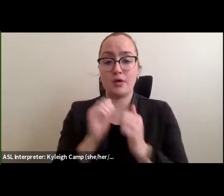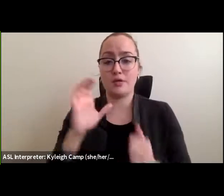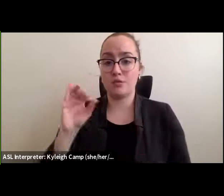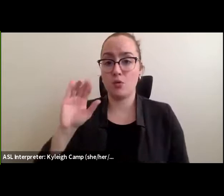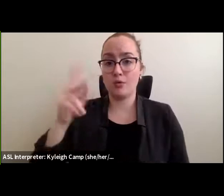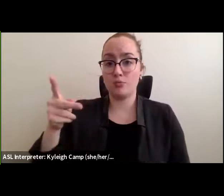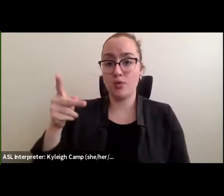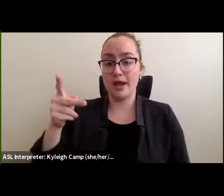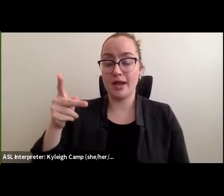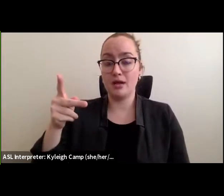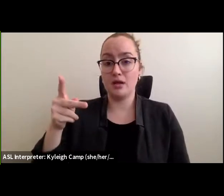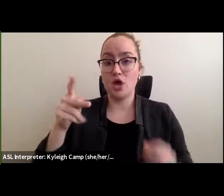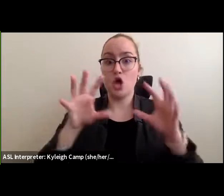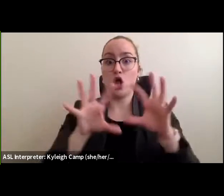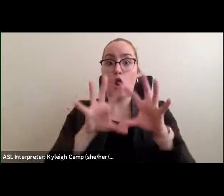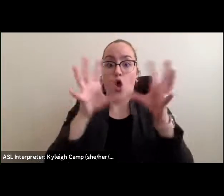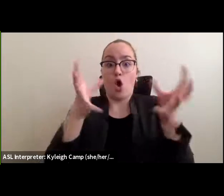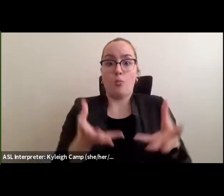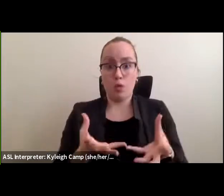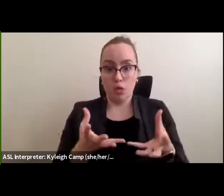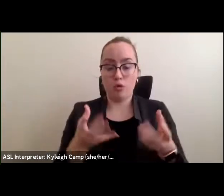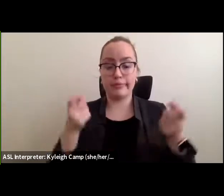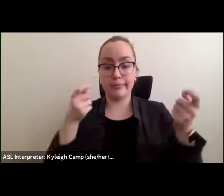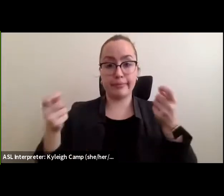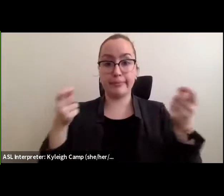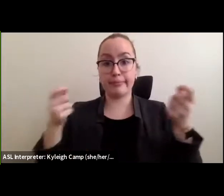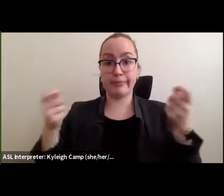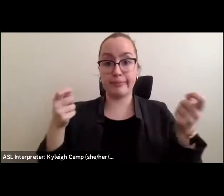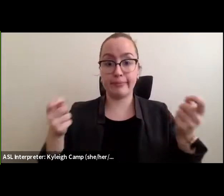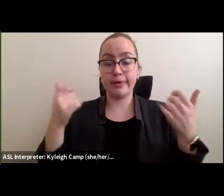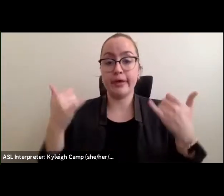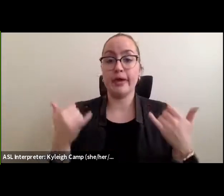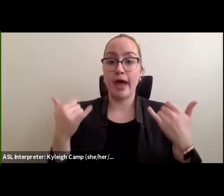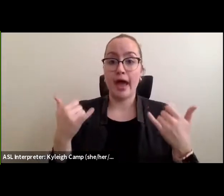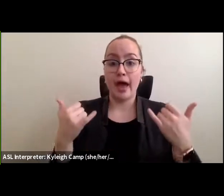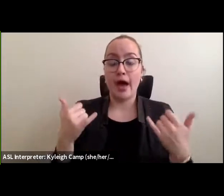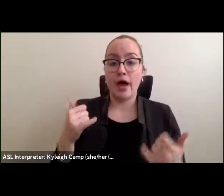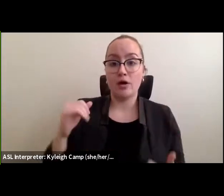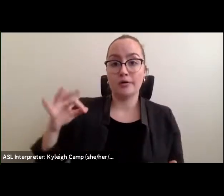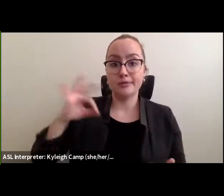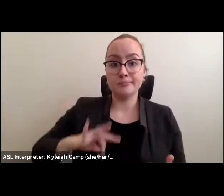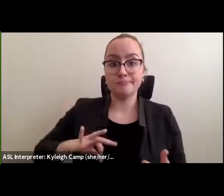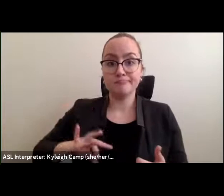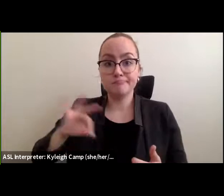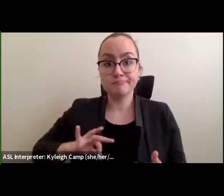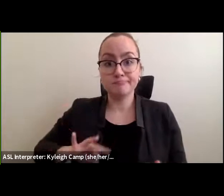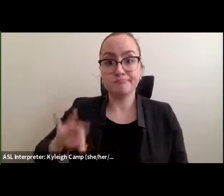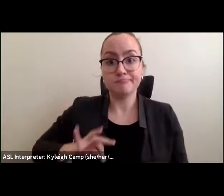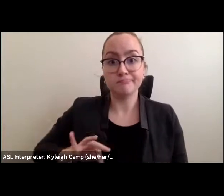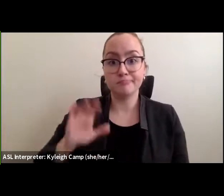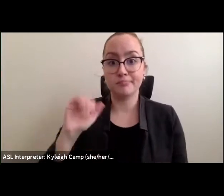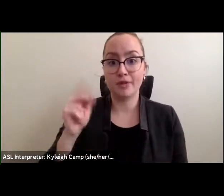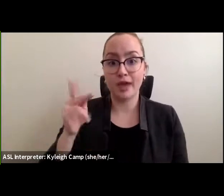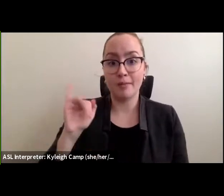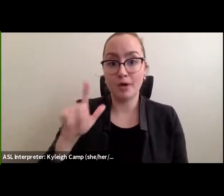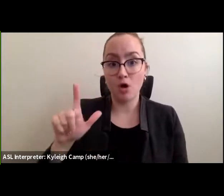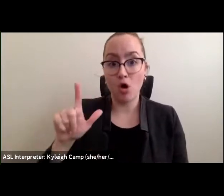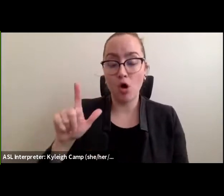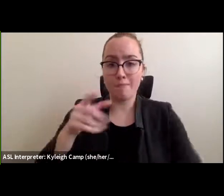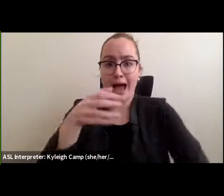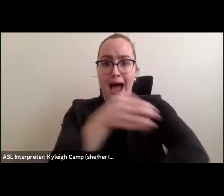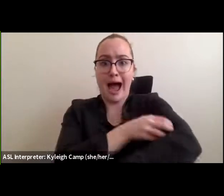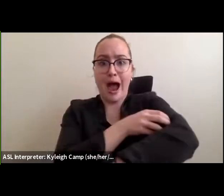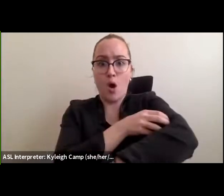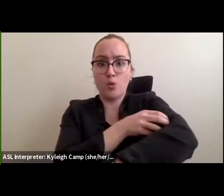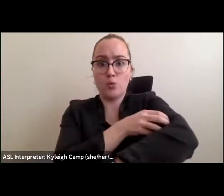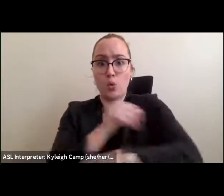we have this imbalance where capital has all of this power and workers have very little power. And what's